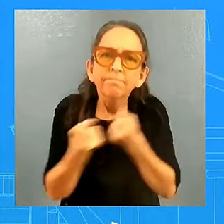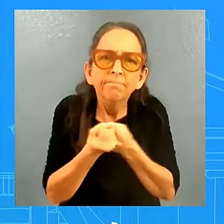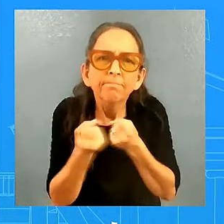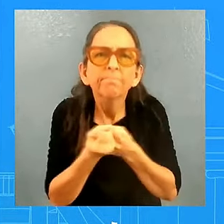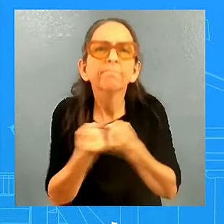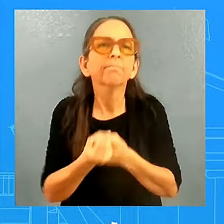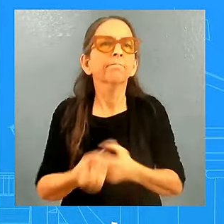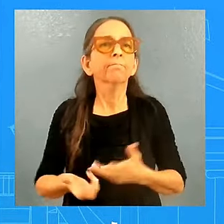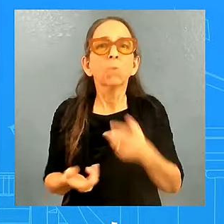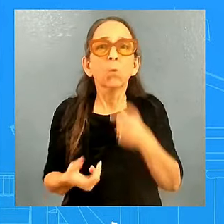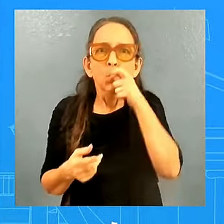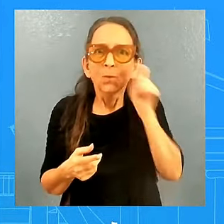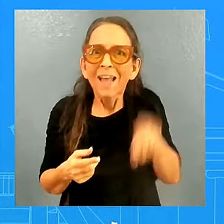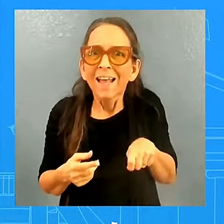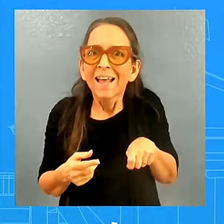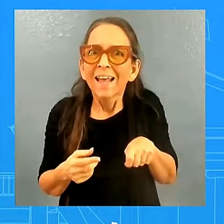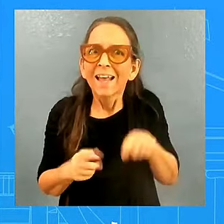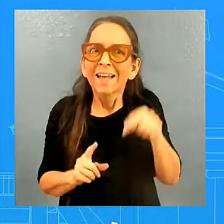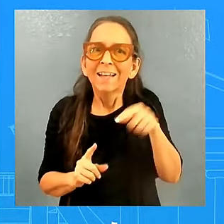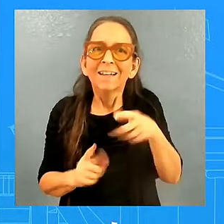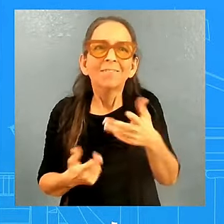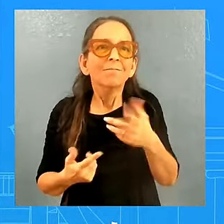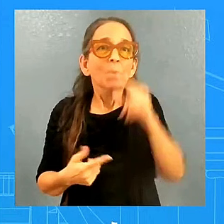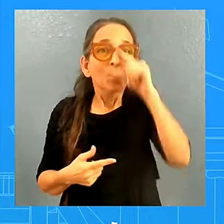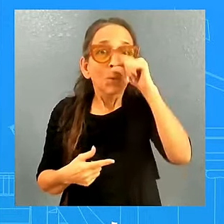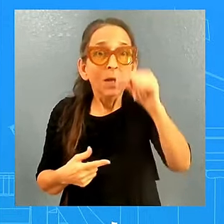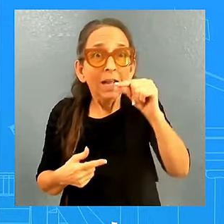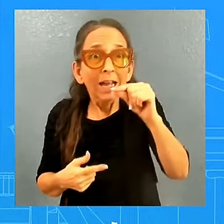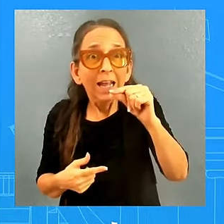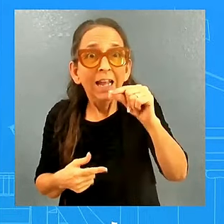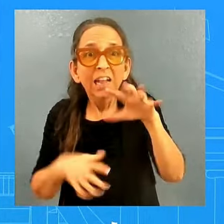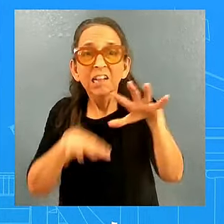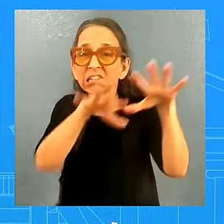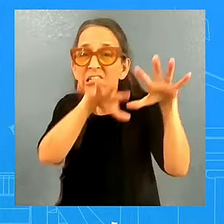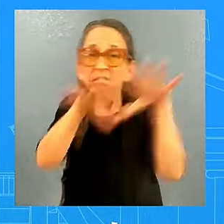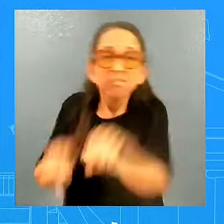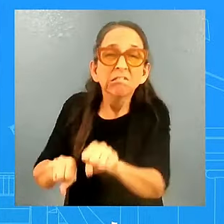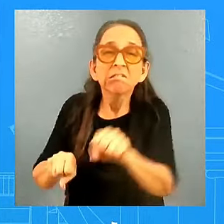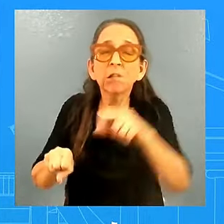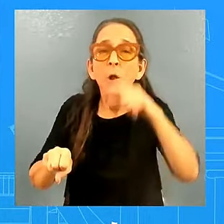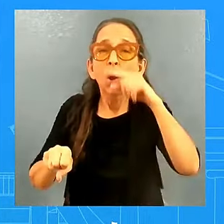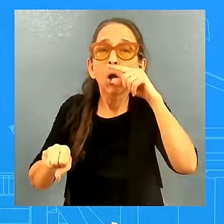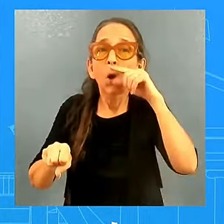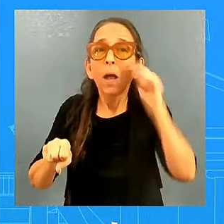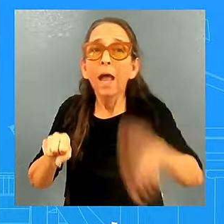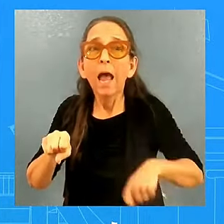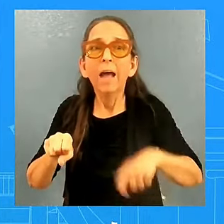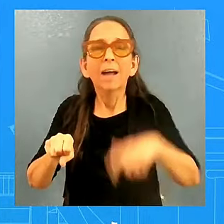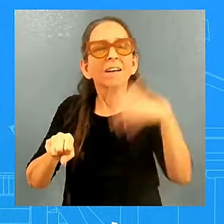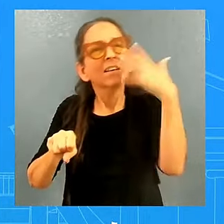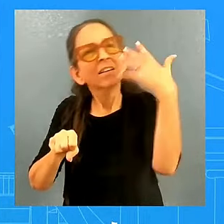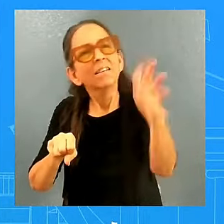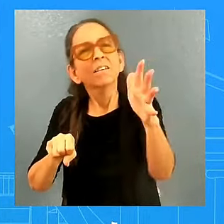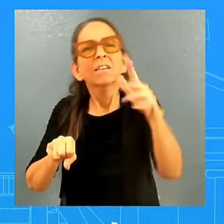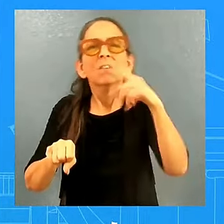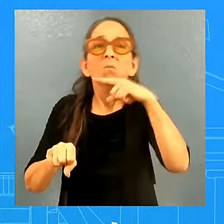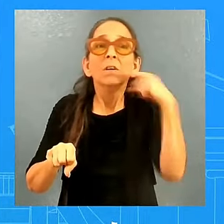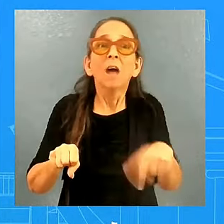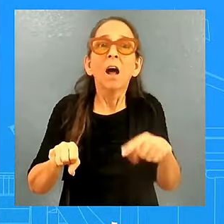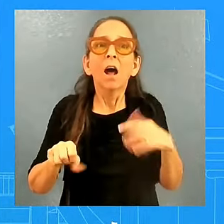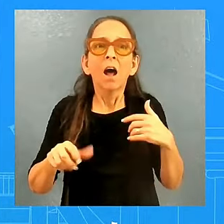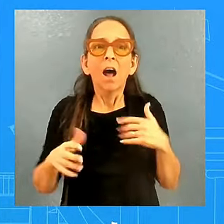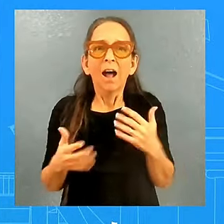to Putin's brutal invasion of Ukraine, building a coalition of more than 50 countries to make sure Ukraine had